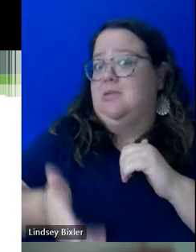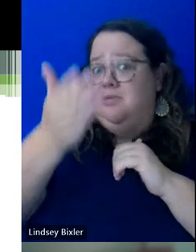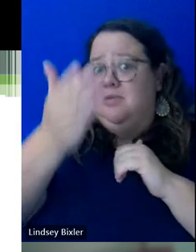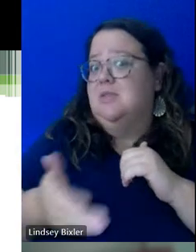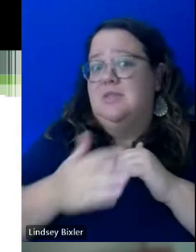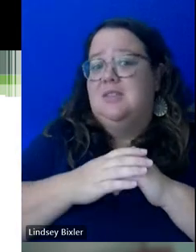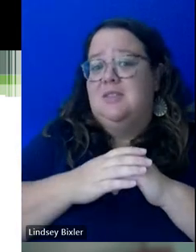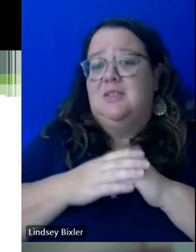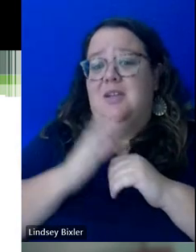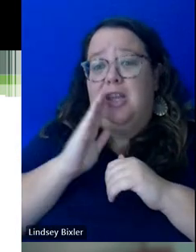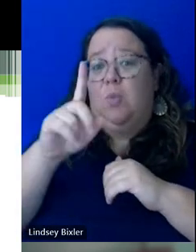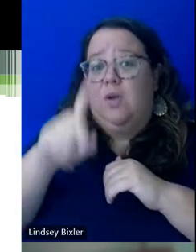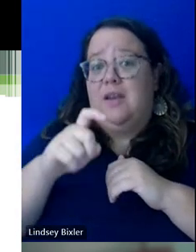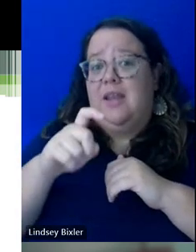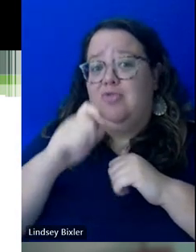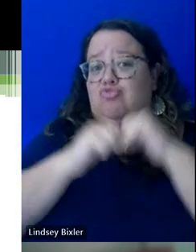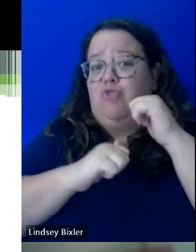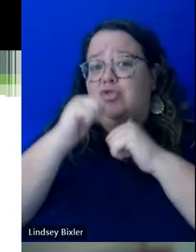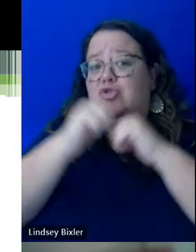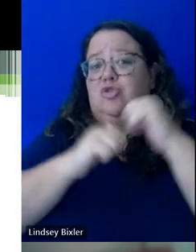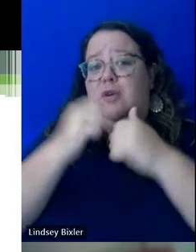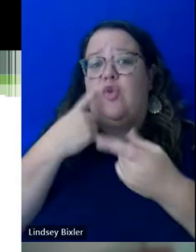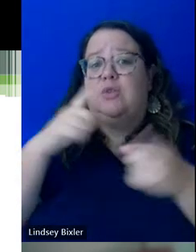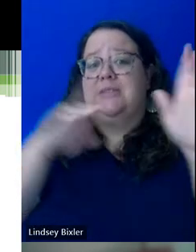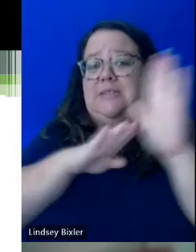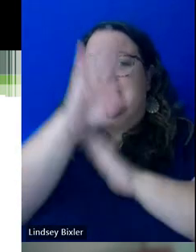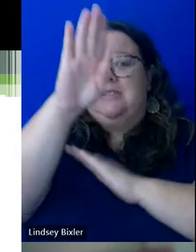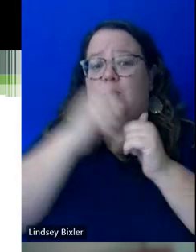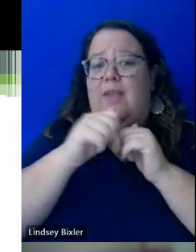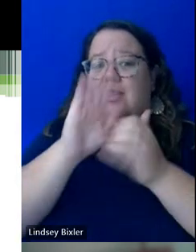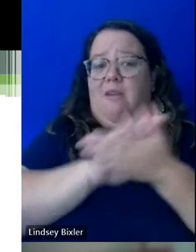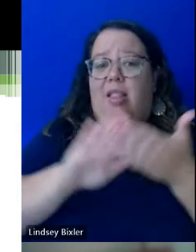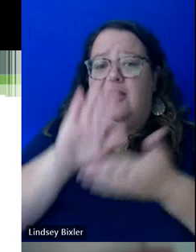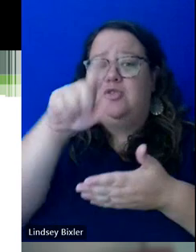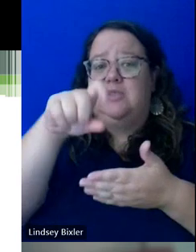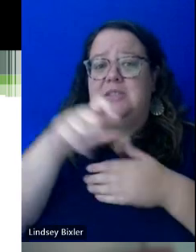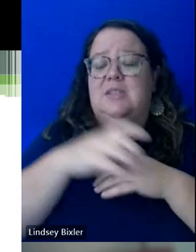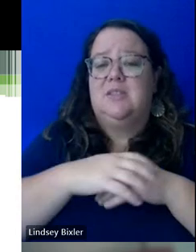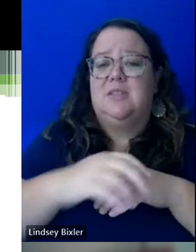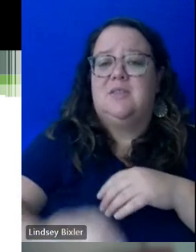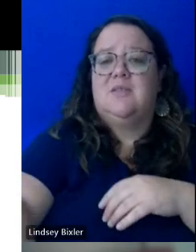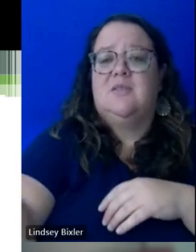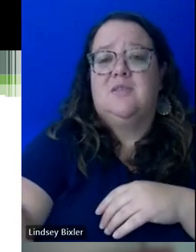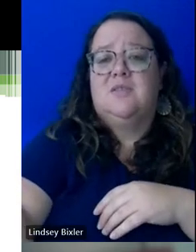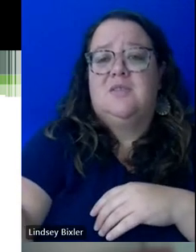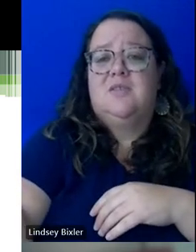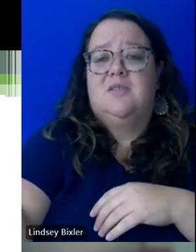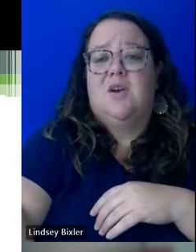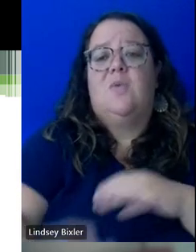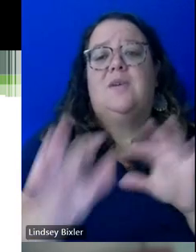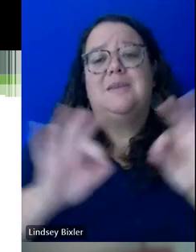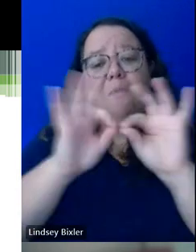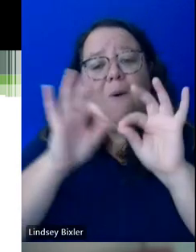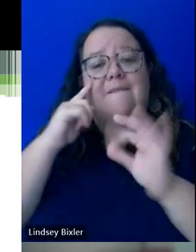You are going to need a structure to succeed in an undergraduate environment. And so it's really important for students to take care of themselves, you know,